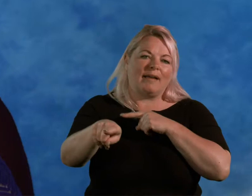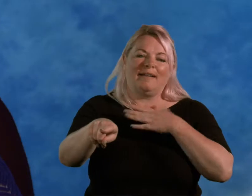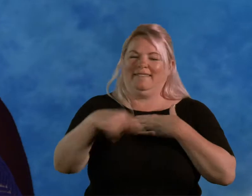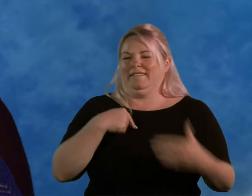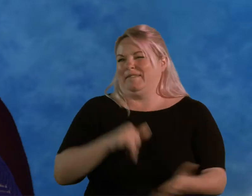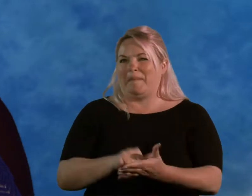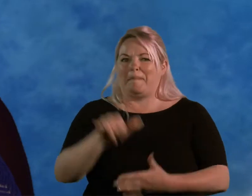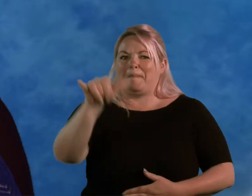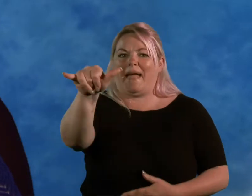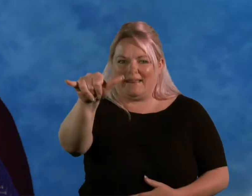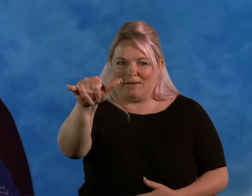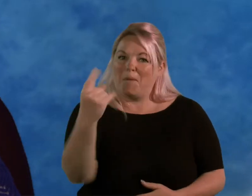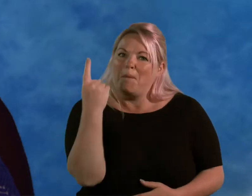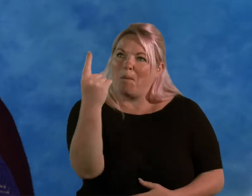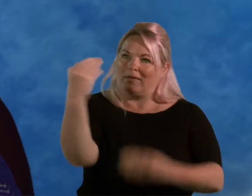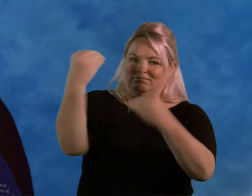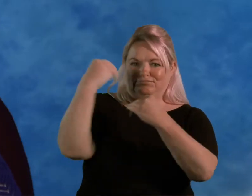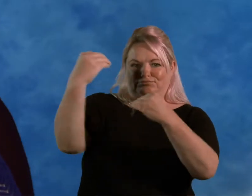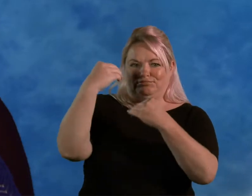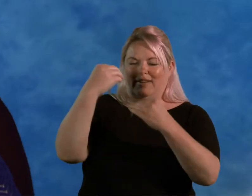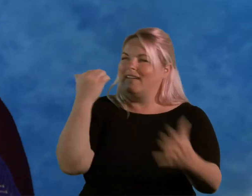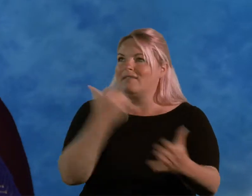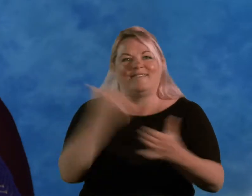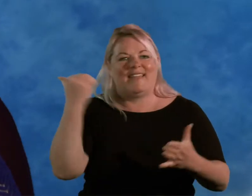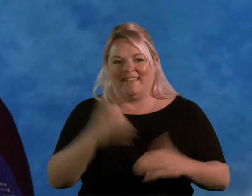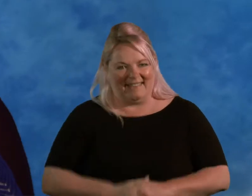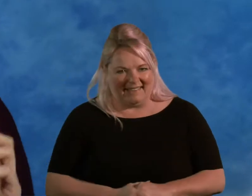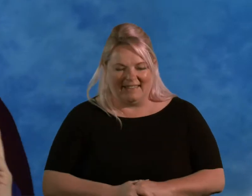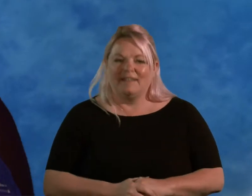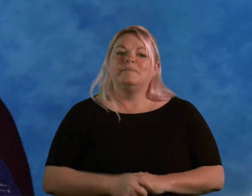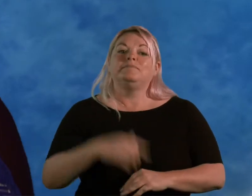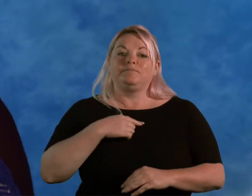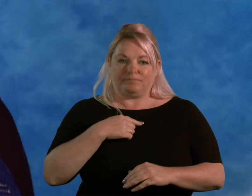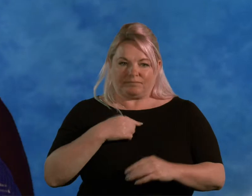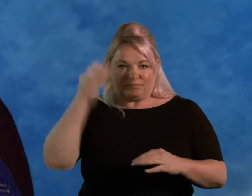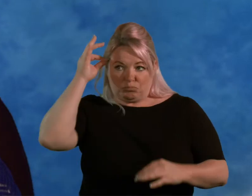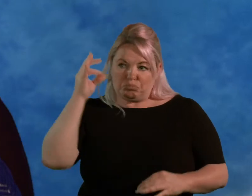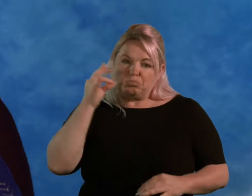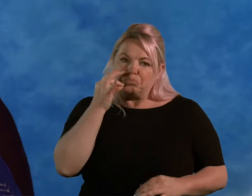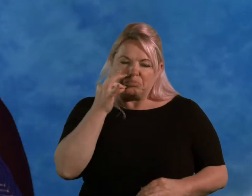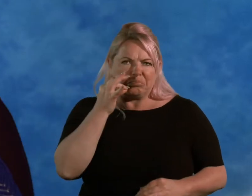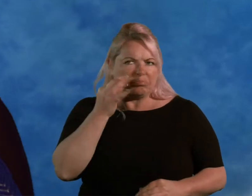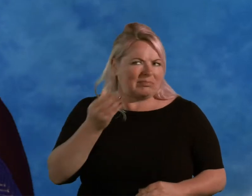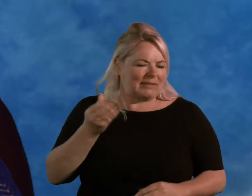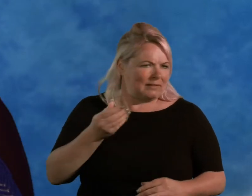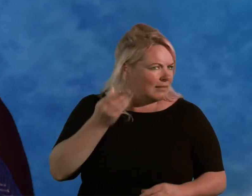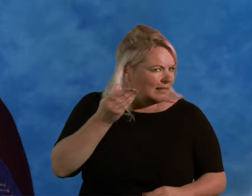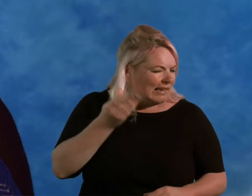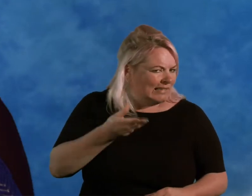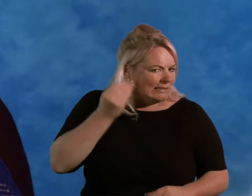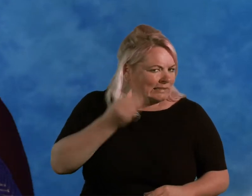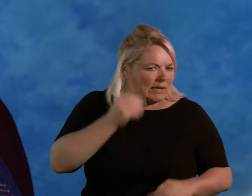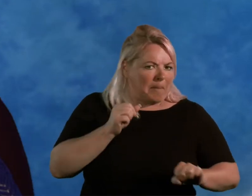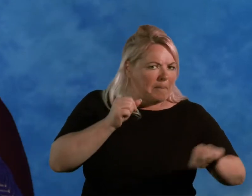just flew a plane. I did one flying lesson, brilliant fun. I wore the headphones and I could not understand what the